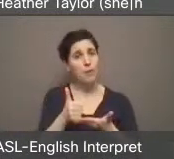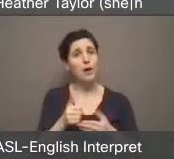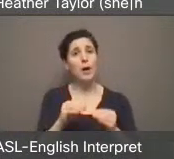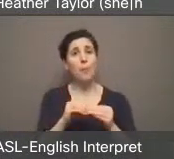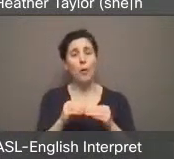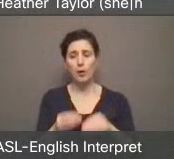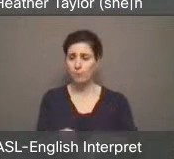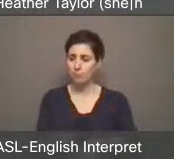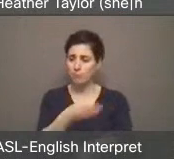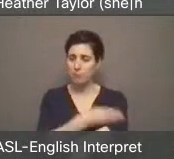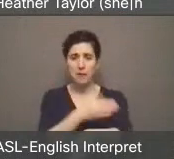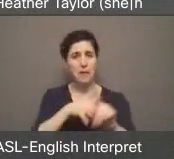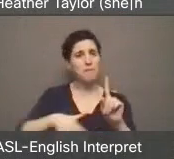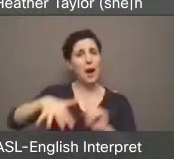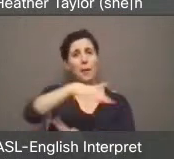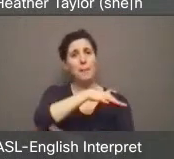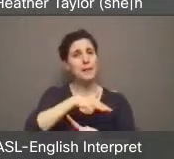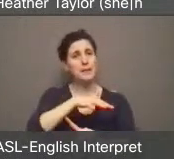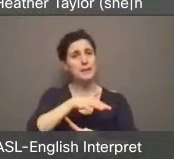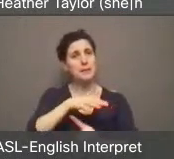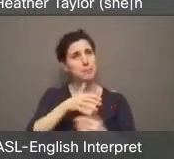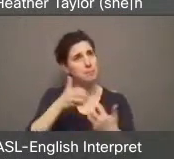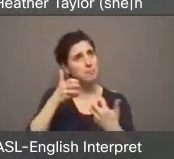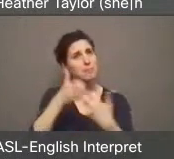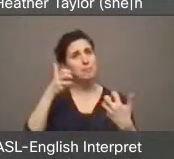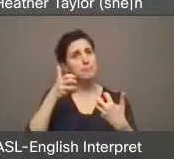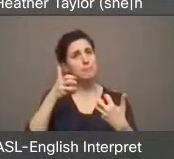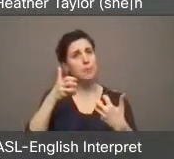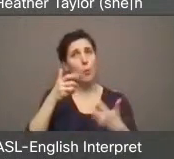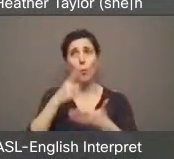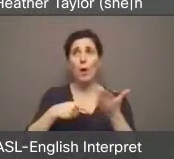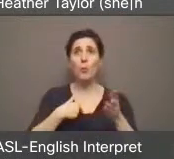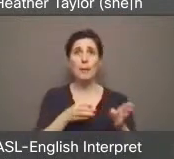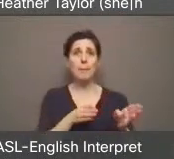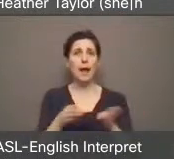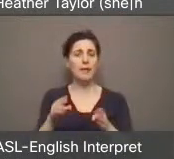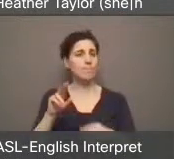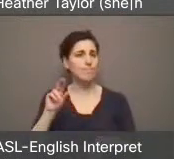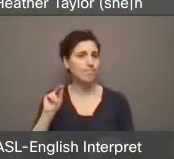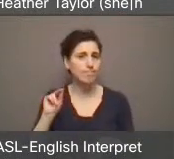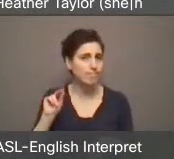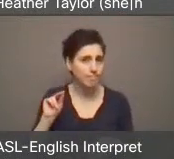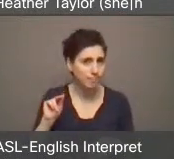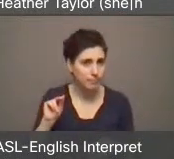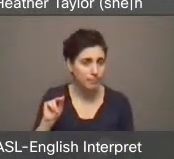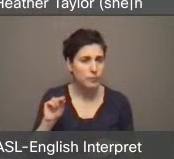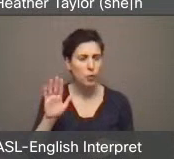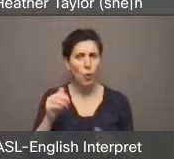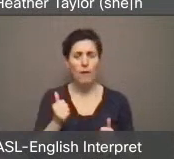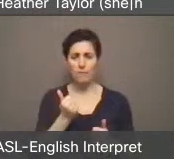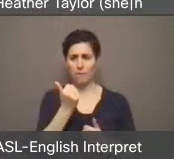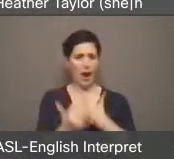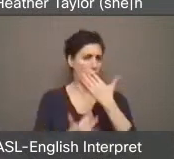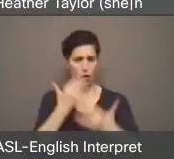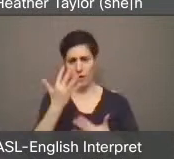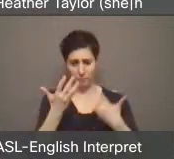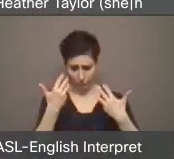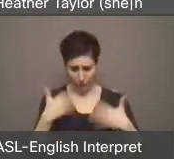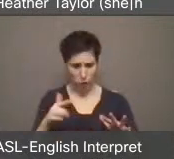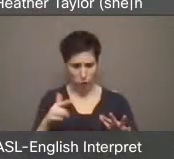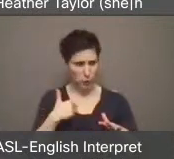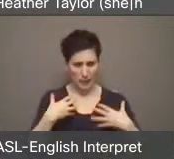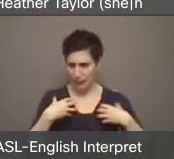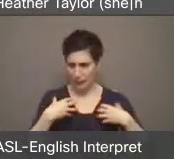environmentally friendly changes we had in mind. After the initial shock, we began to think about how this fire might speed up our